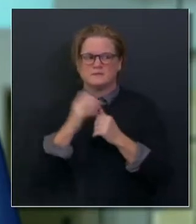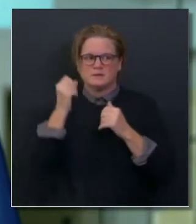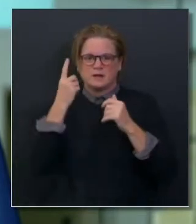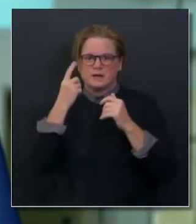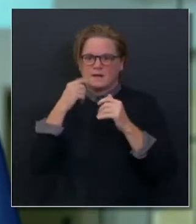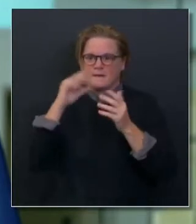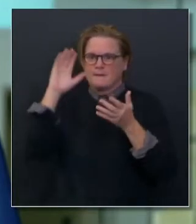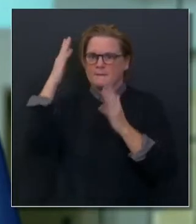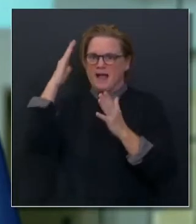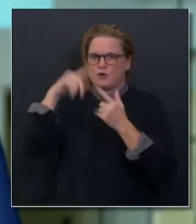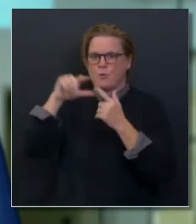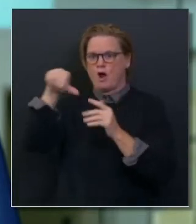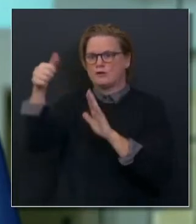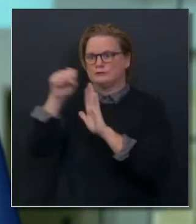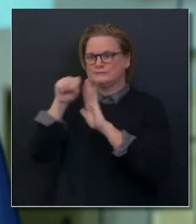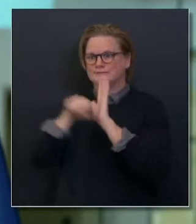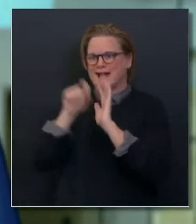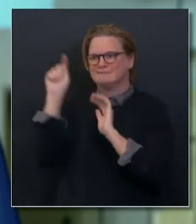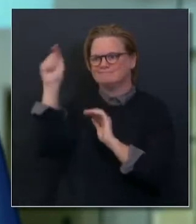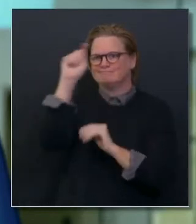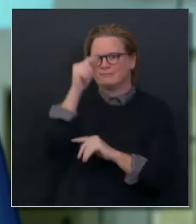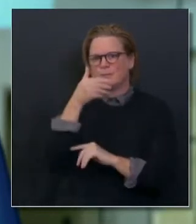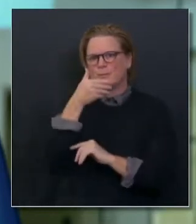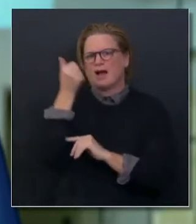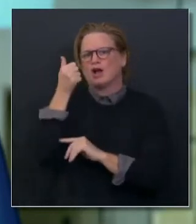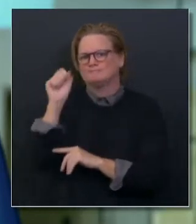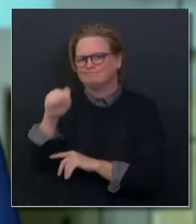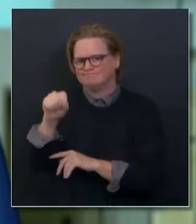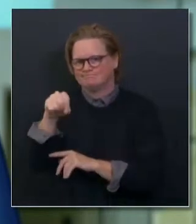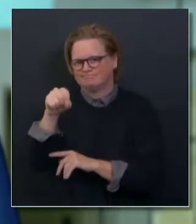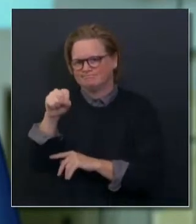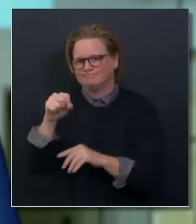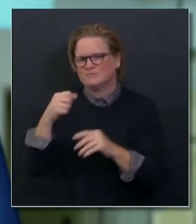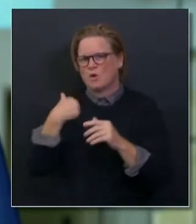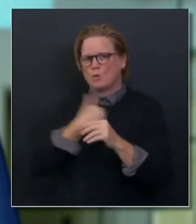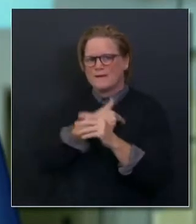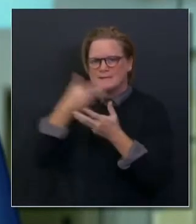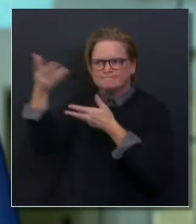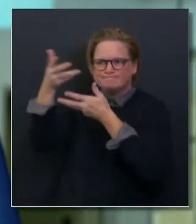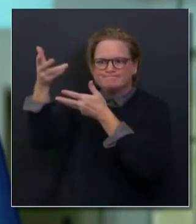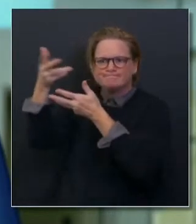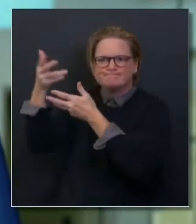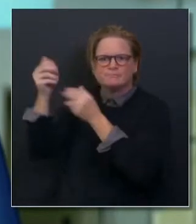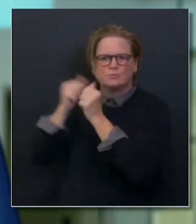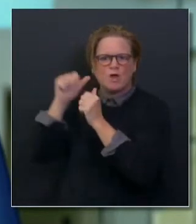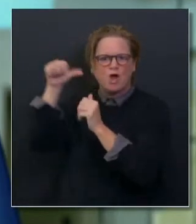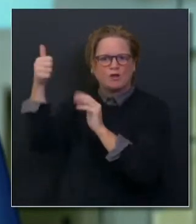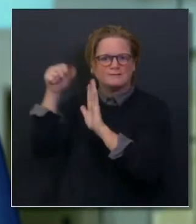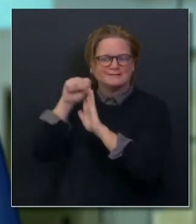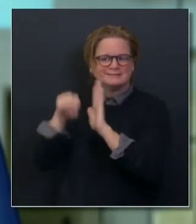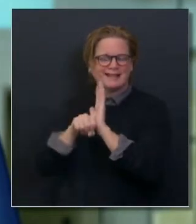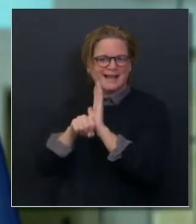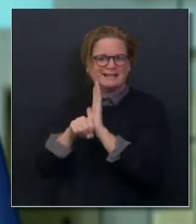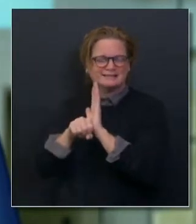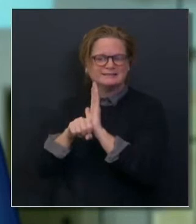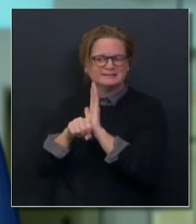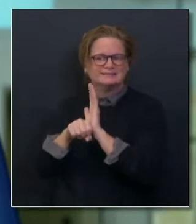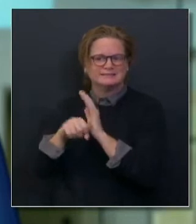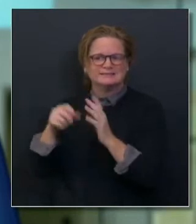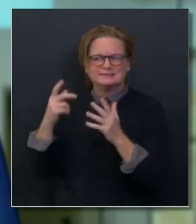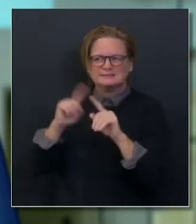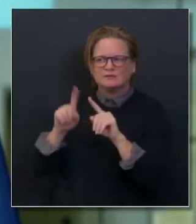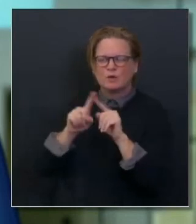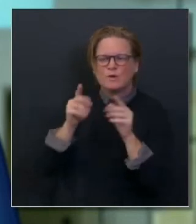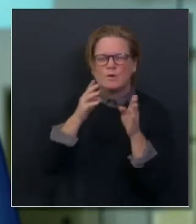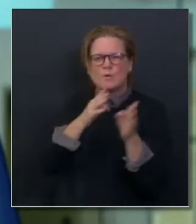weeks the real need for these additional staff. So all of that is definitely in the works. But again, a chance